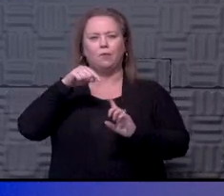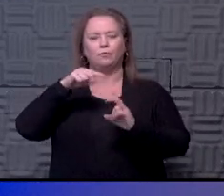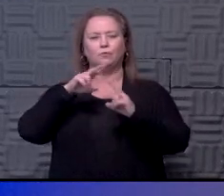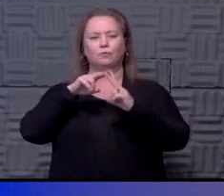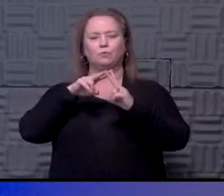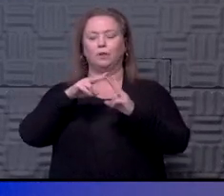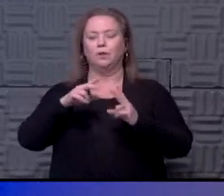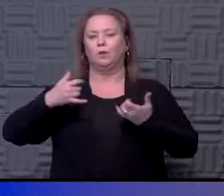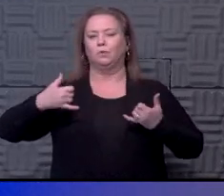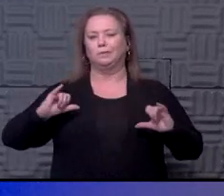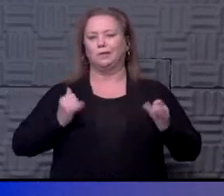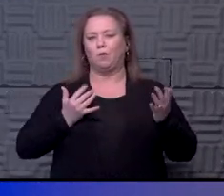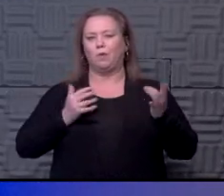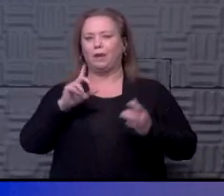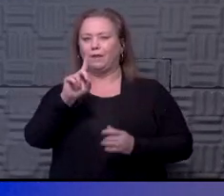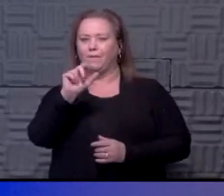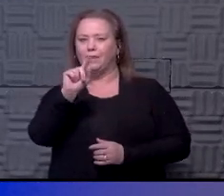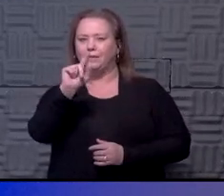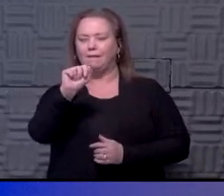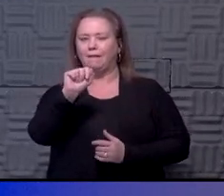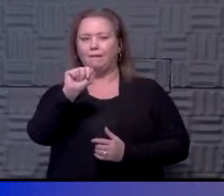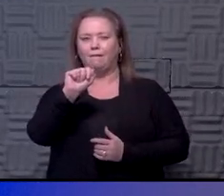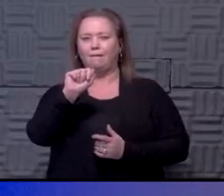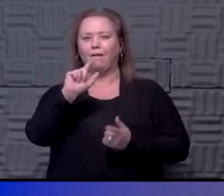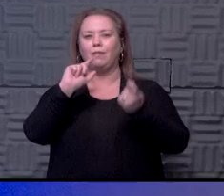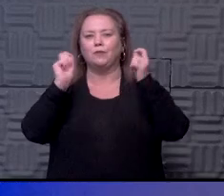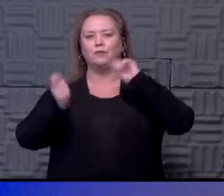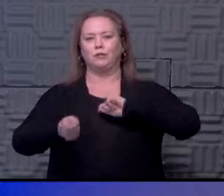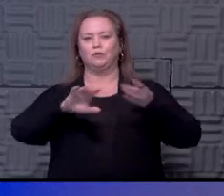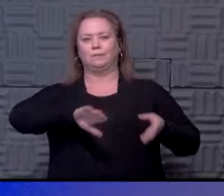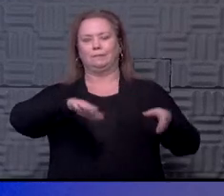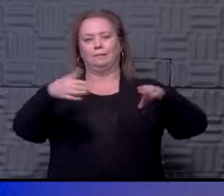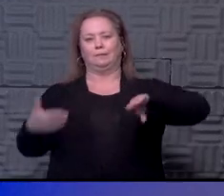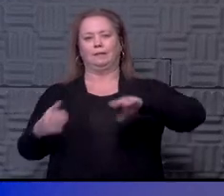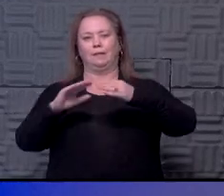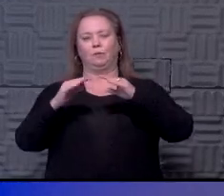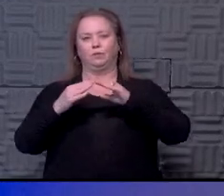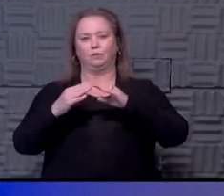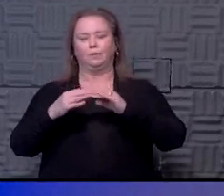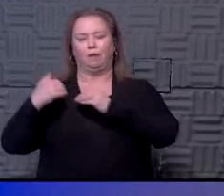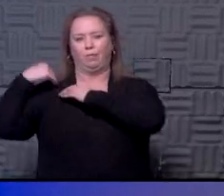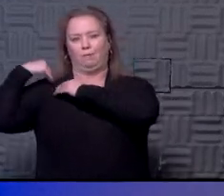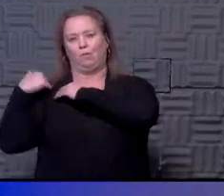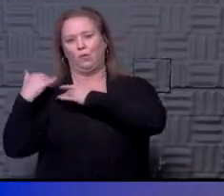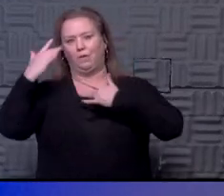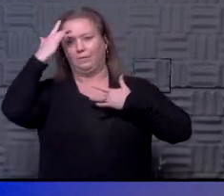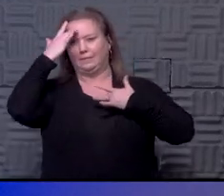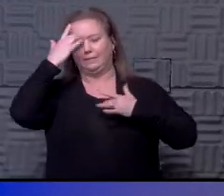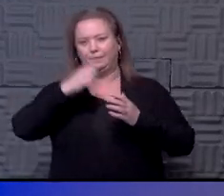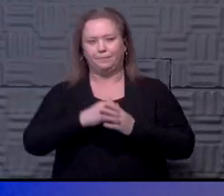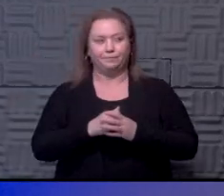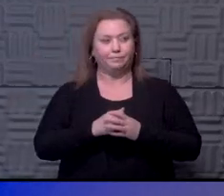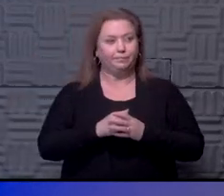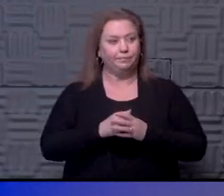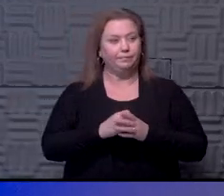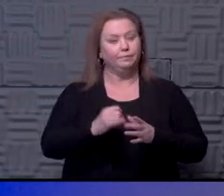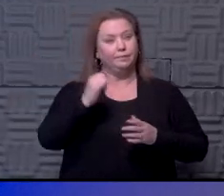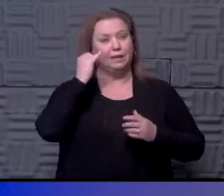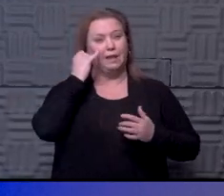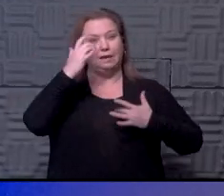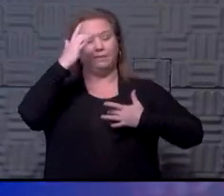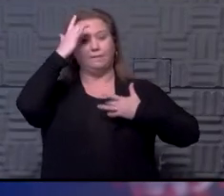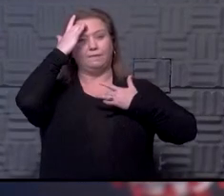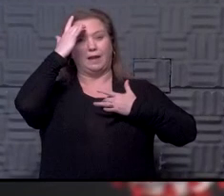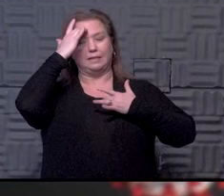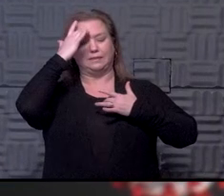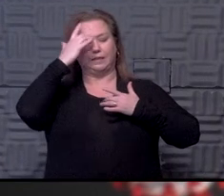again, we are still waiting for the full data on any change in mortality or the burden of disease with those. If the vaccines result